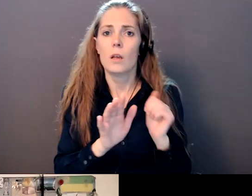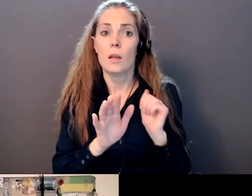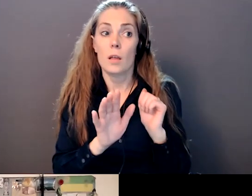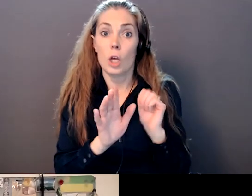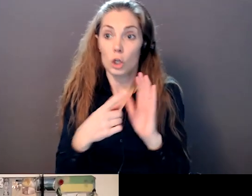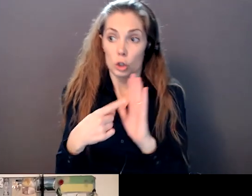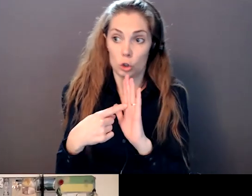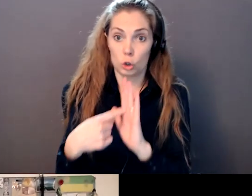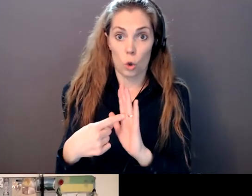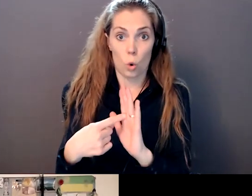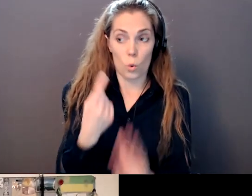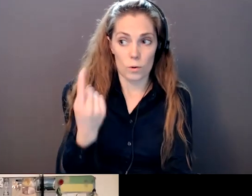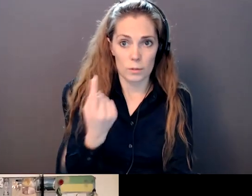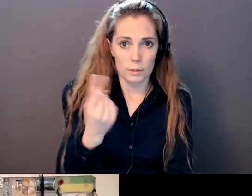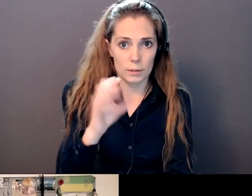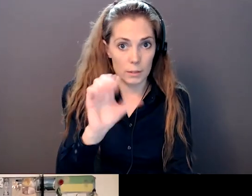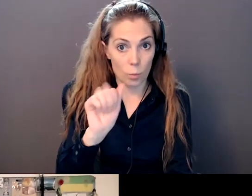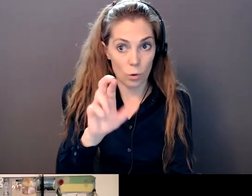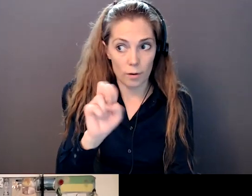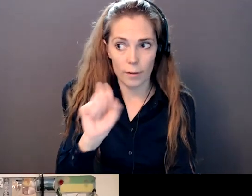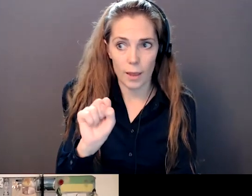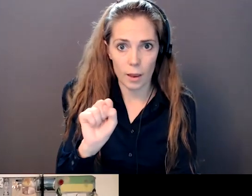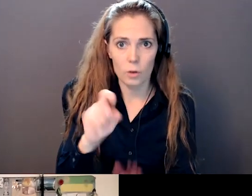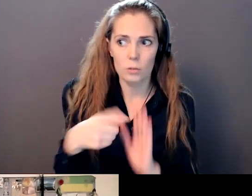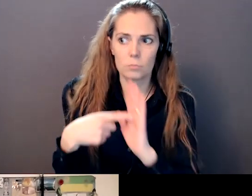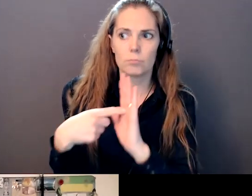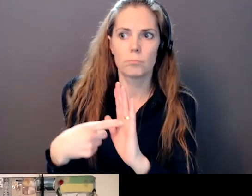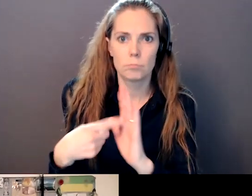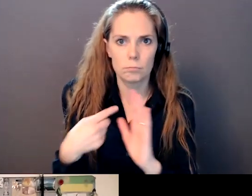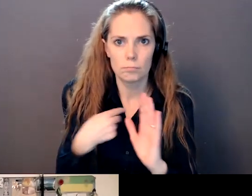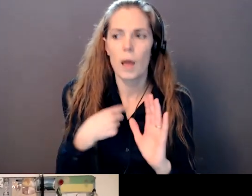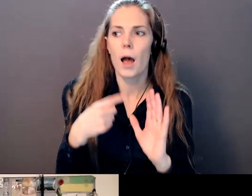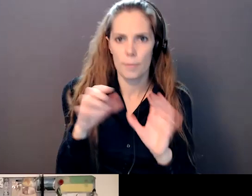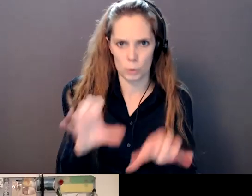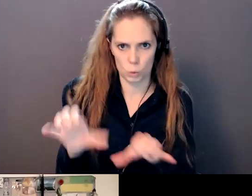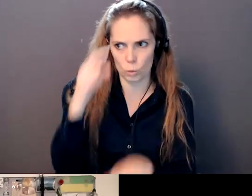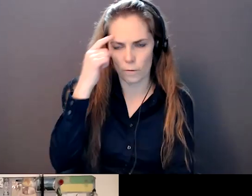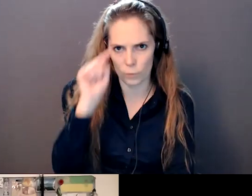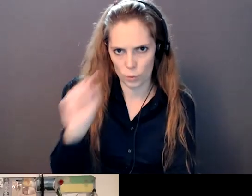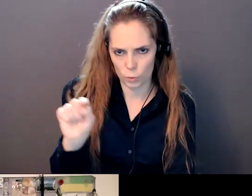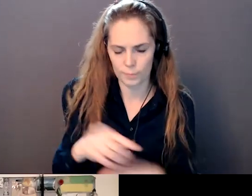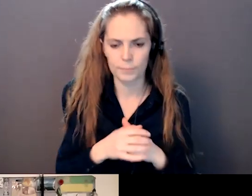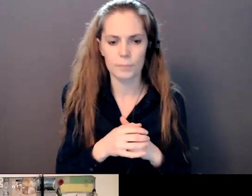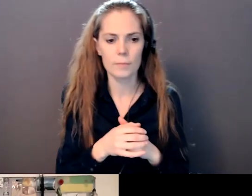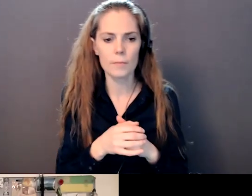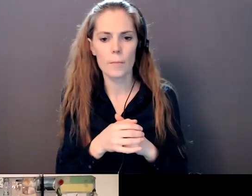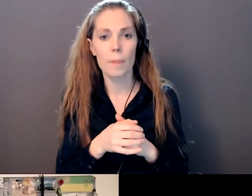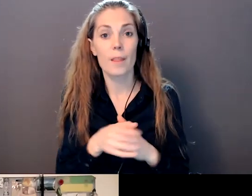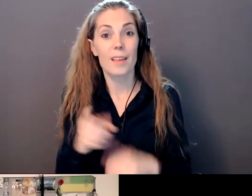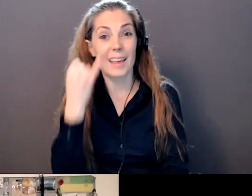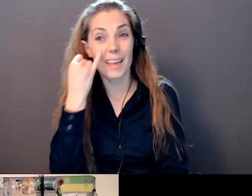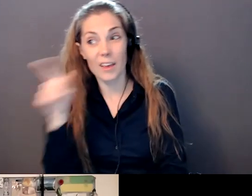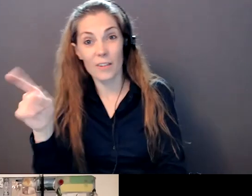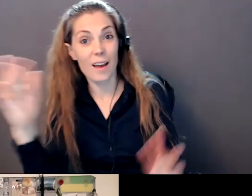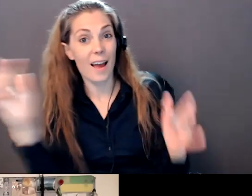It shows that somebody is trying to do something for them. The worst thing that can ever happen to an individual is knowing that nobody cares